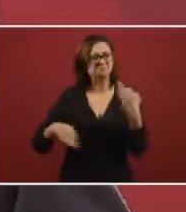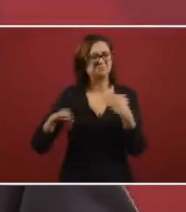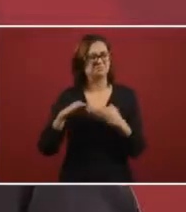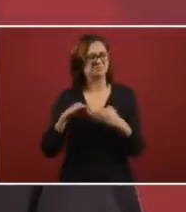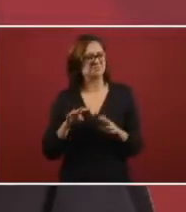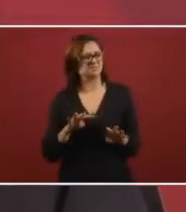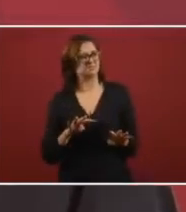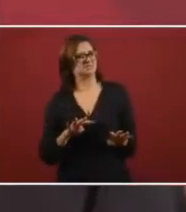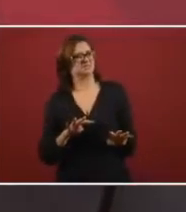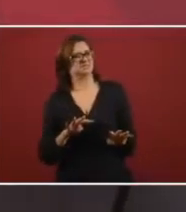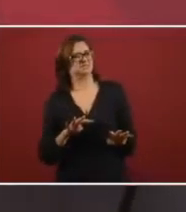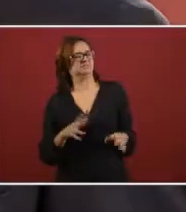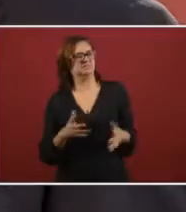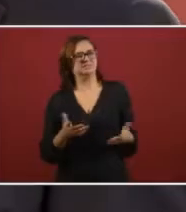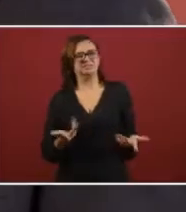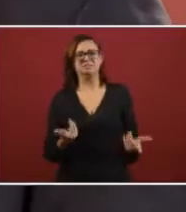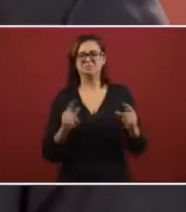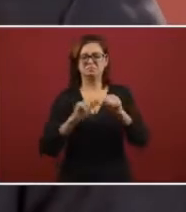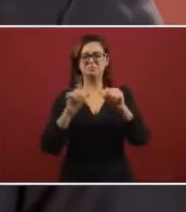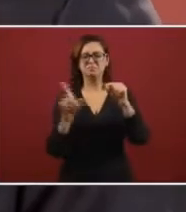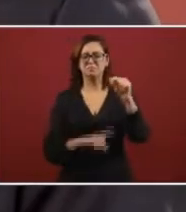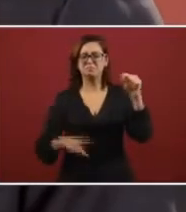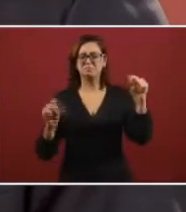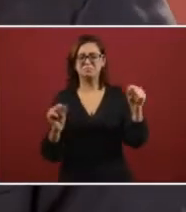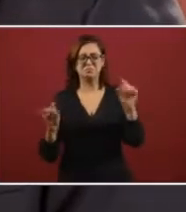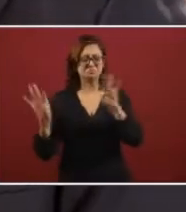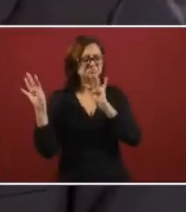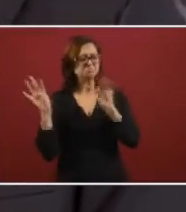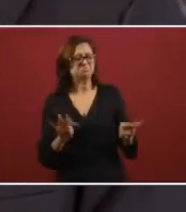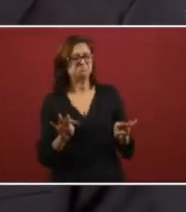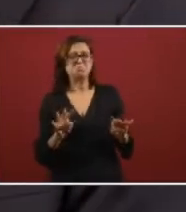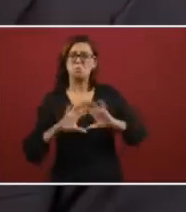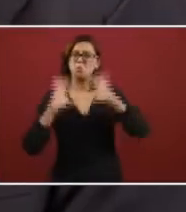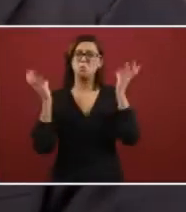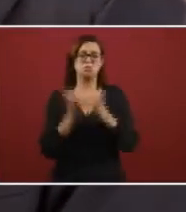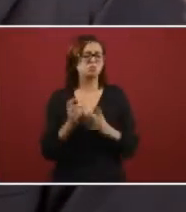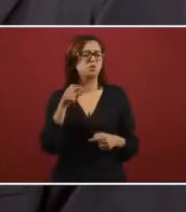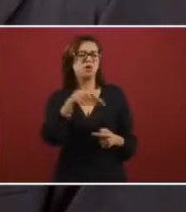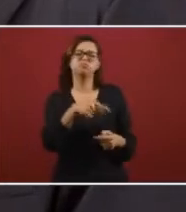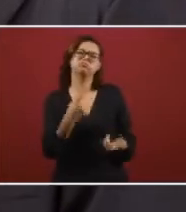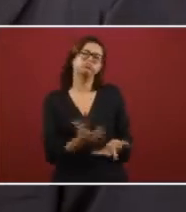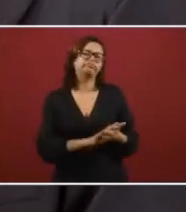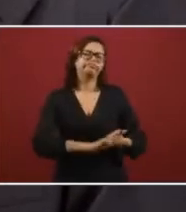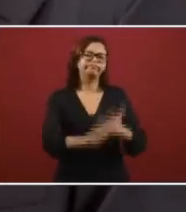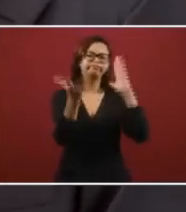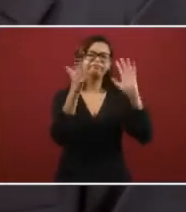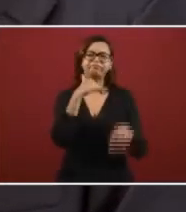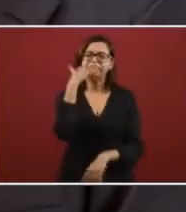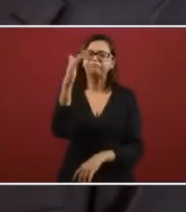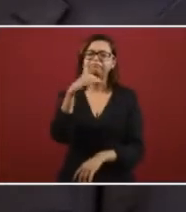The fame of Mexico used to be of violence and corruption.